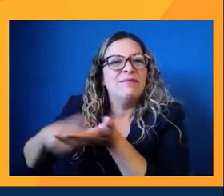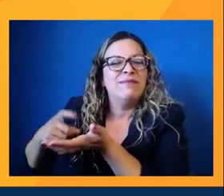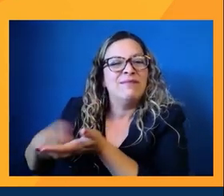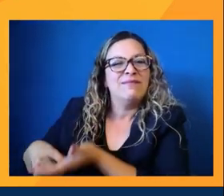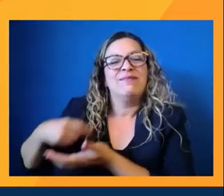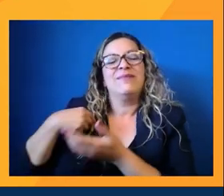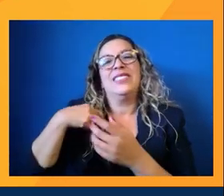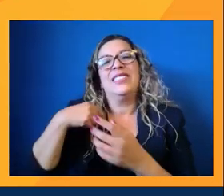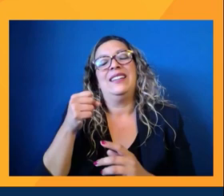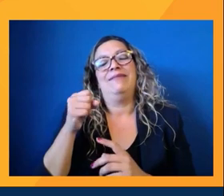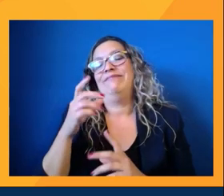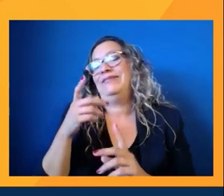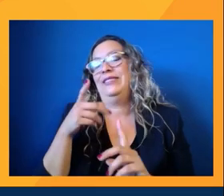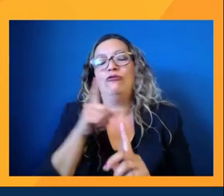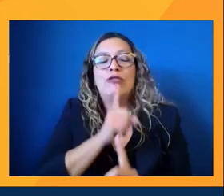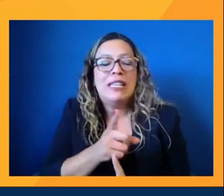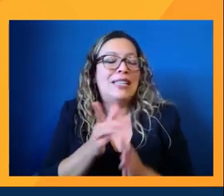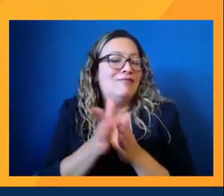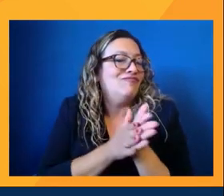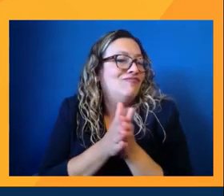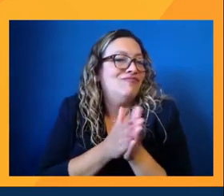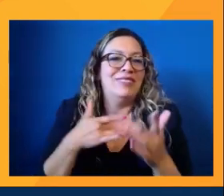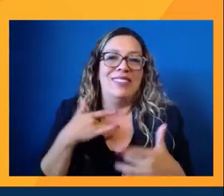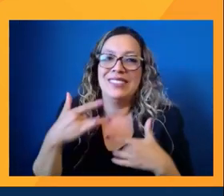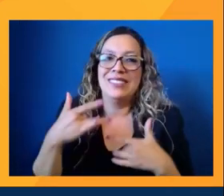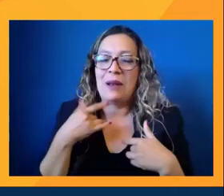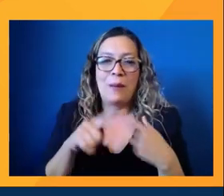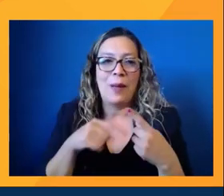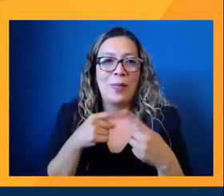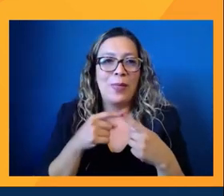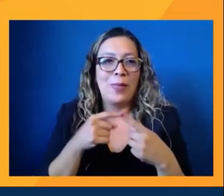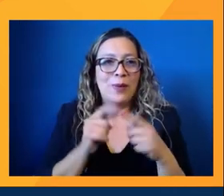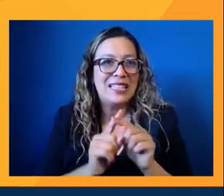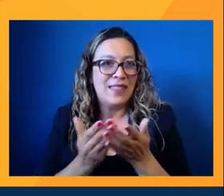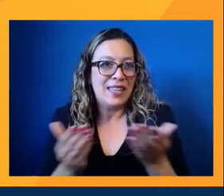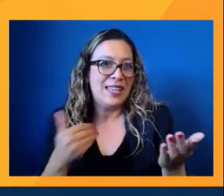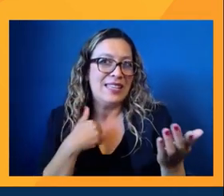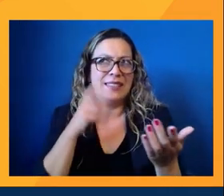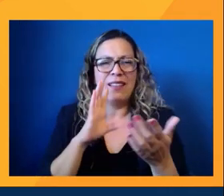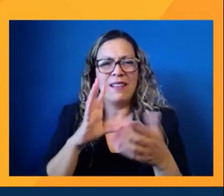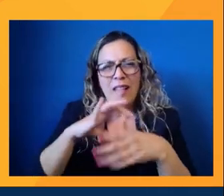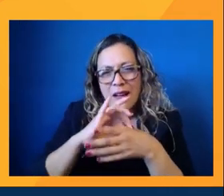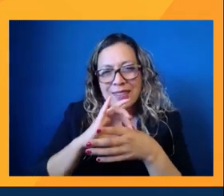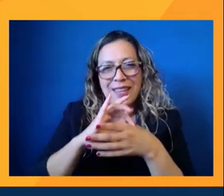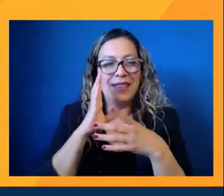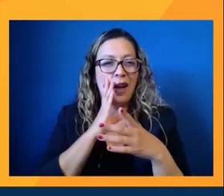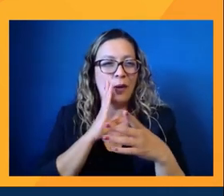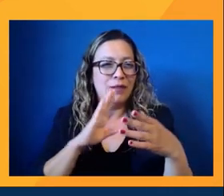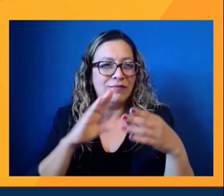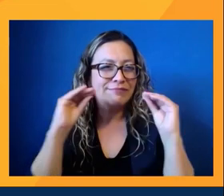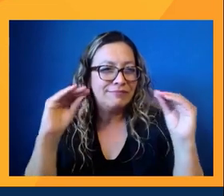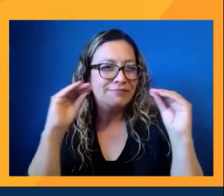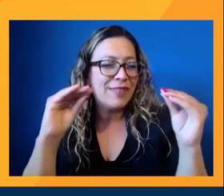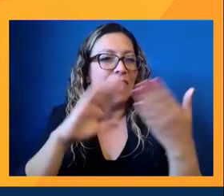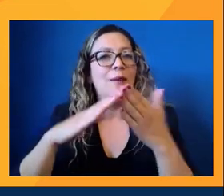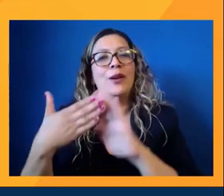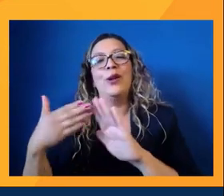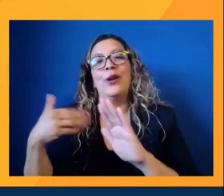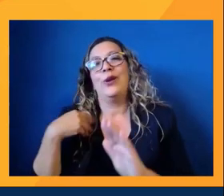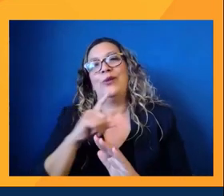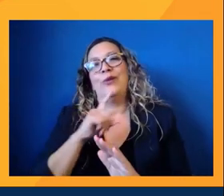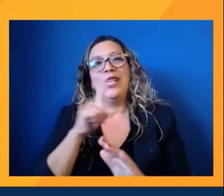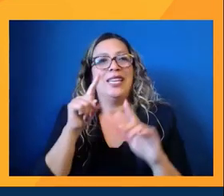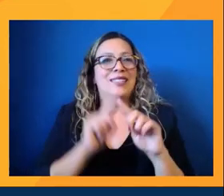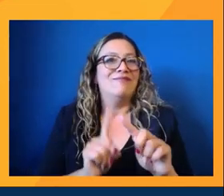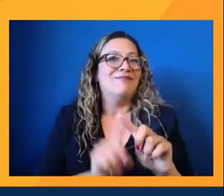anyway, super excited about those kinds of things. And we have a lineup of that kind of content coming up. So we're really forward facing in that regard. And that's something that